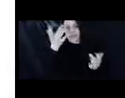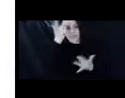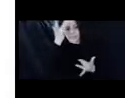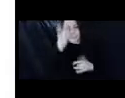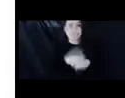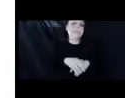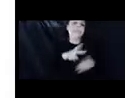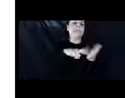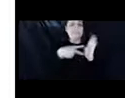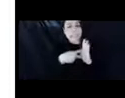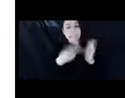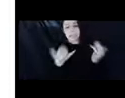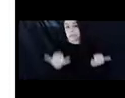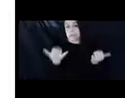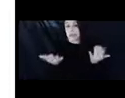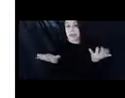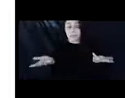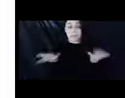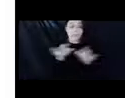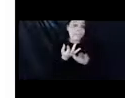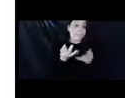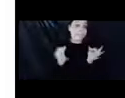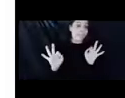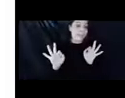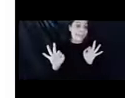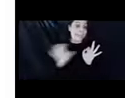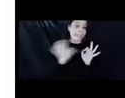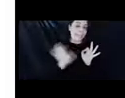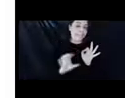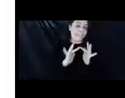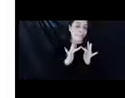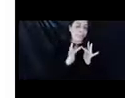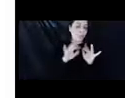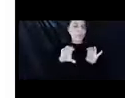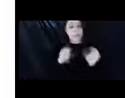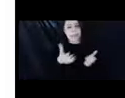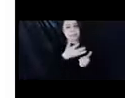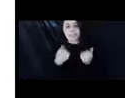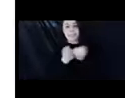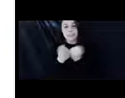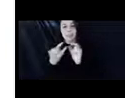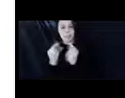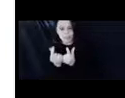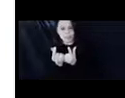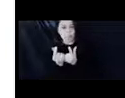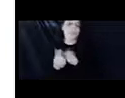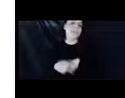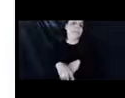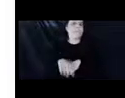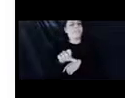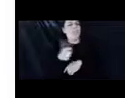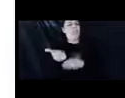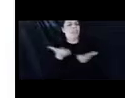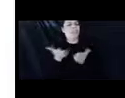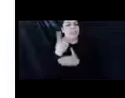what that means right now is free virtual classes and support groups and other services, both for people